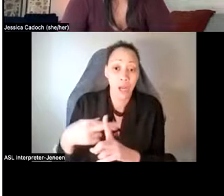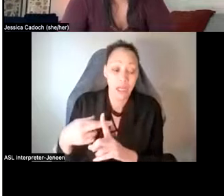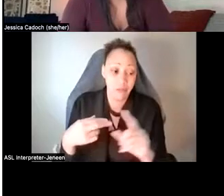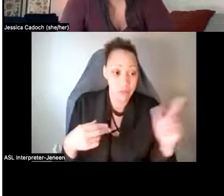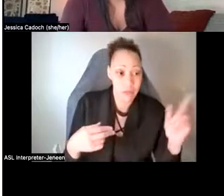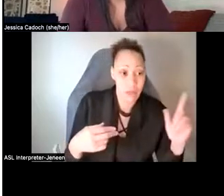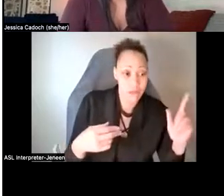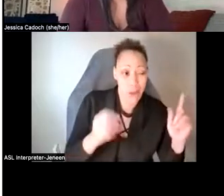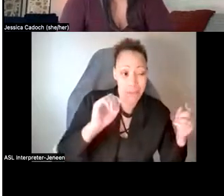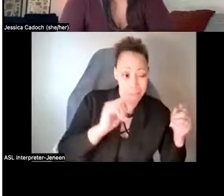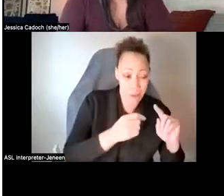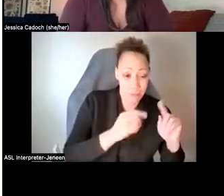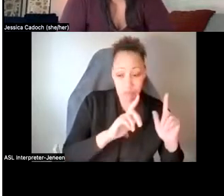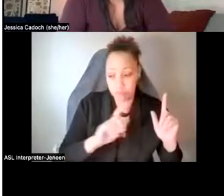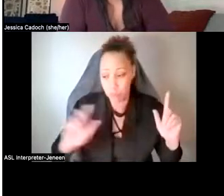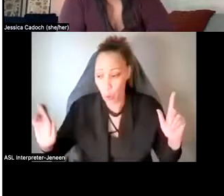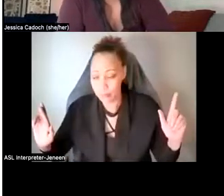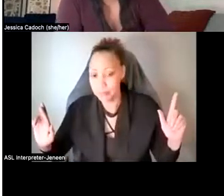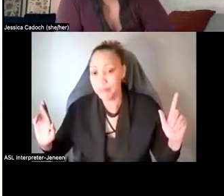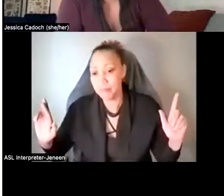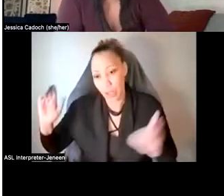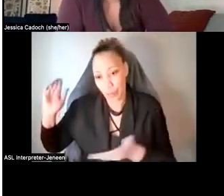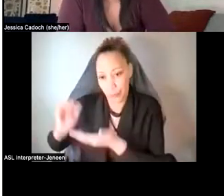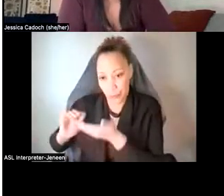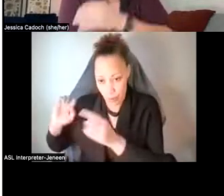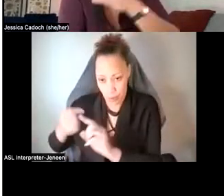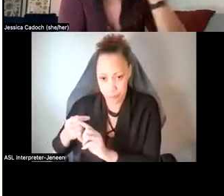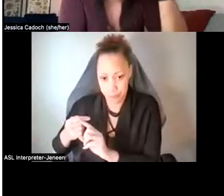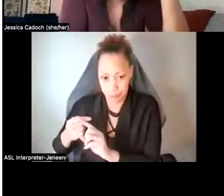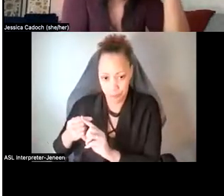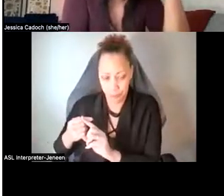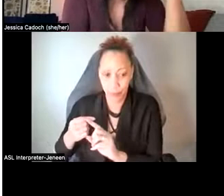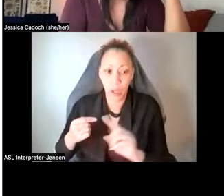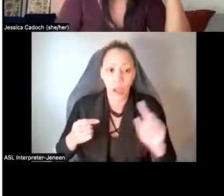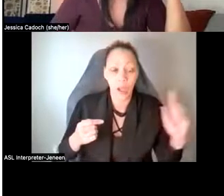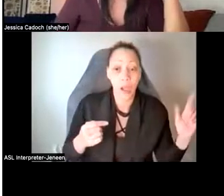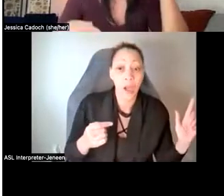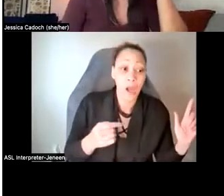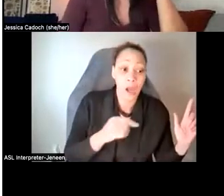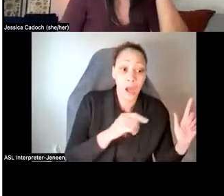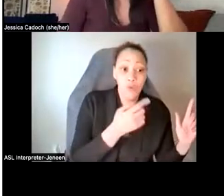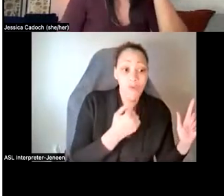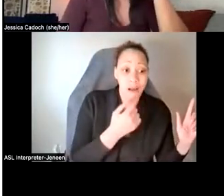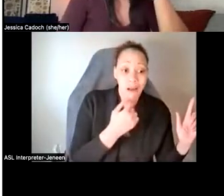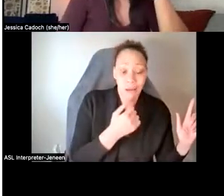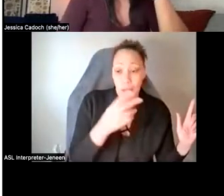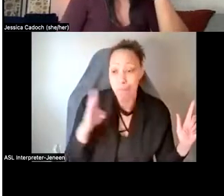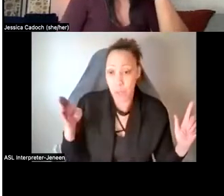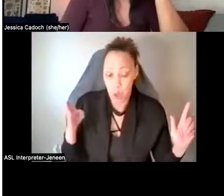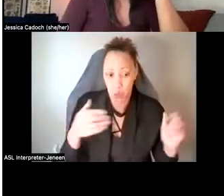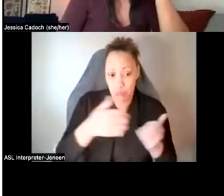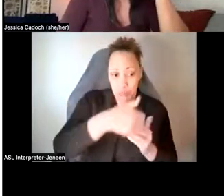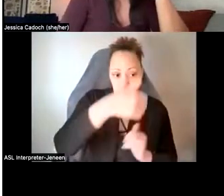harmful to right, least harmful, with harm to users, blue, and harm to others, red, shown separately. And so you'll see